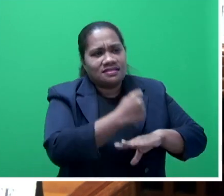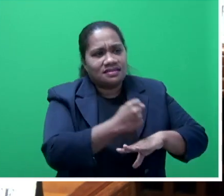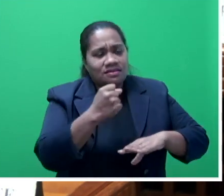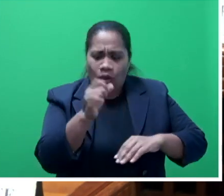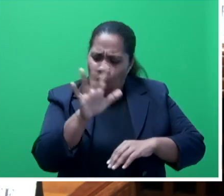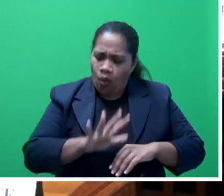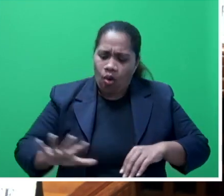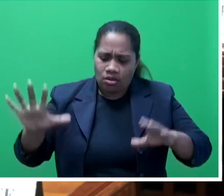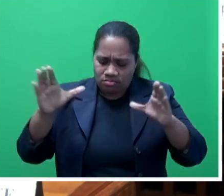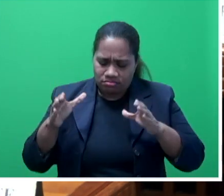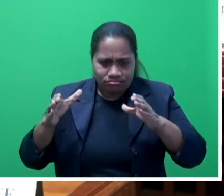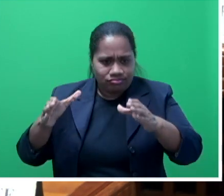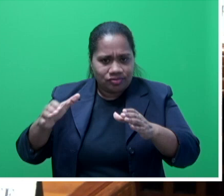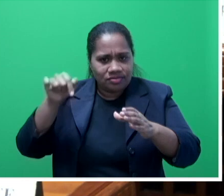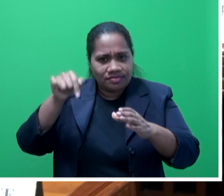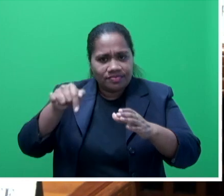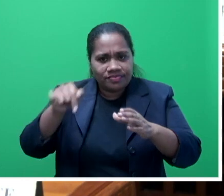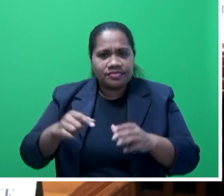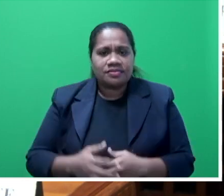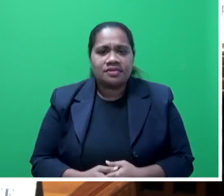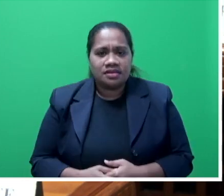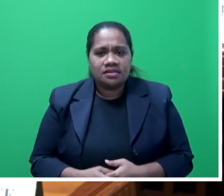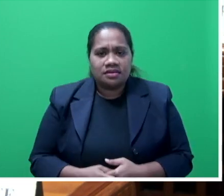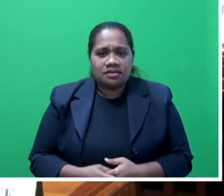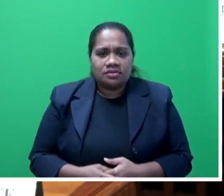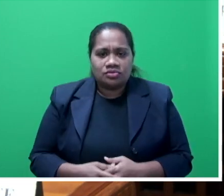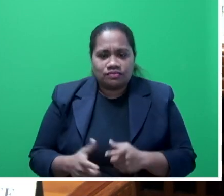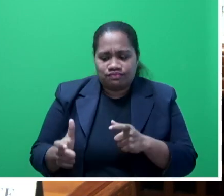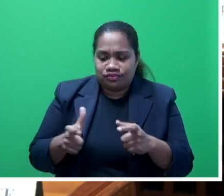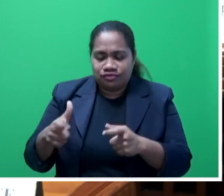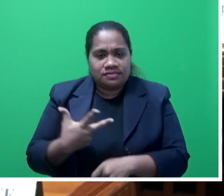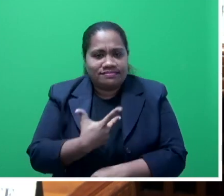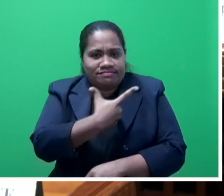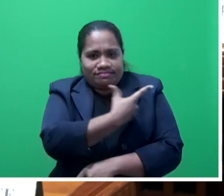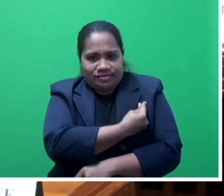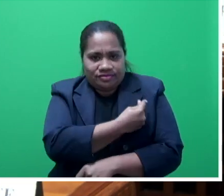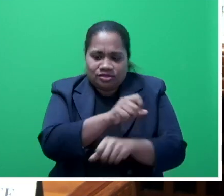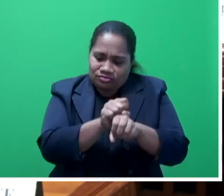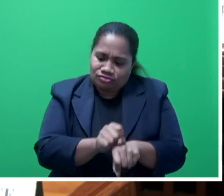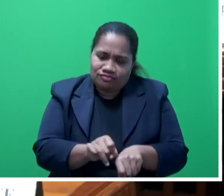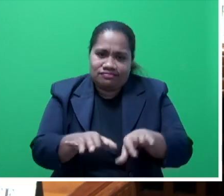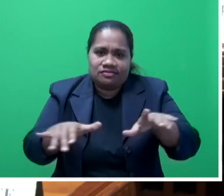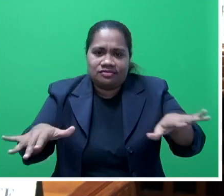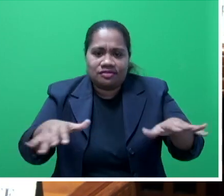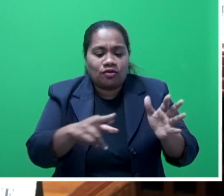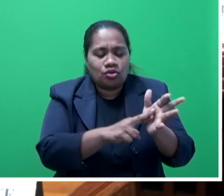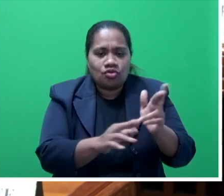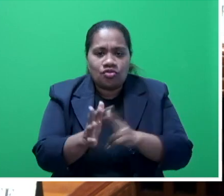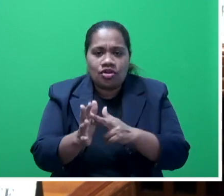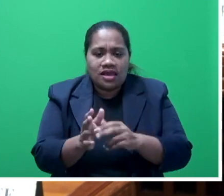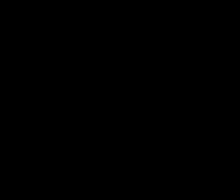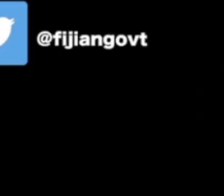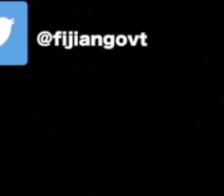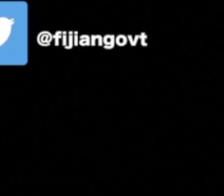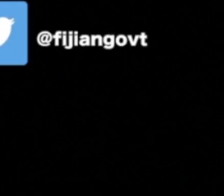there to coordinate this vaccination rollout when it does come to the rural and maritime communities. Thank you, Mr Speaker